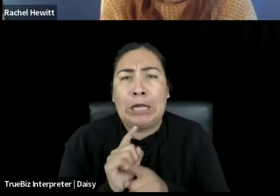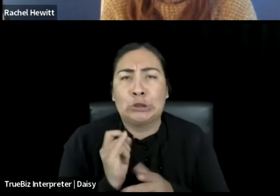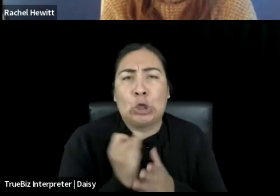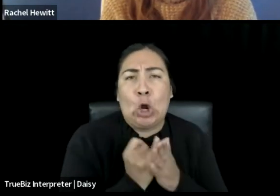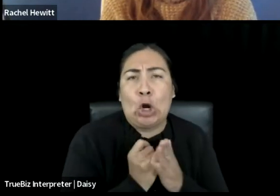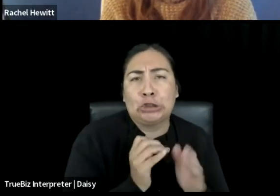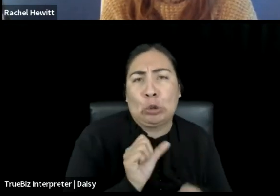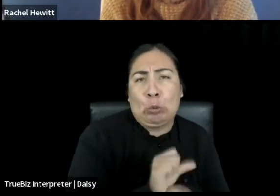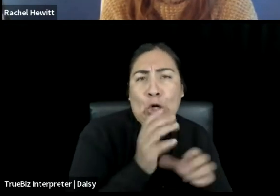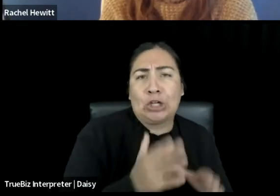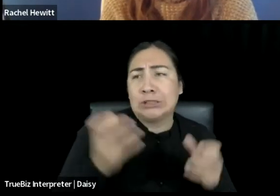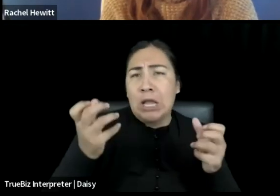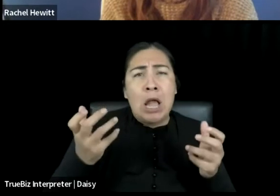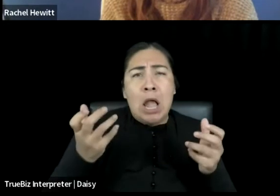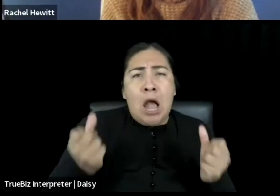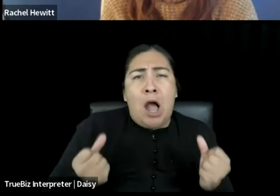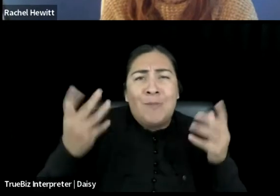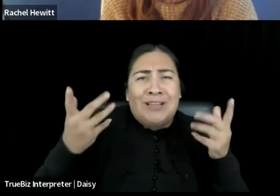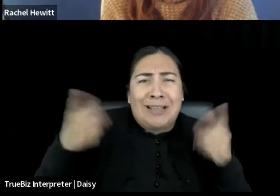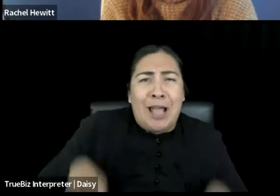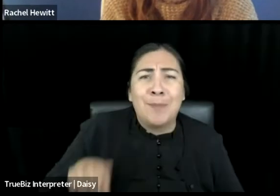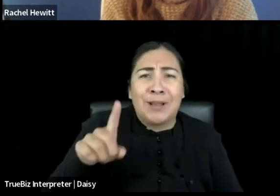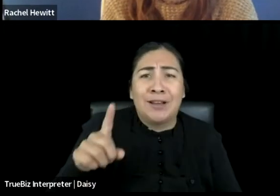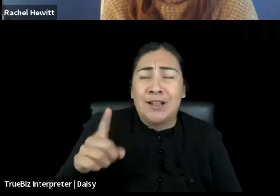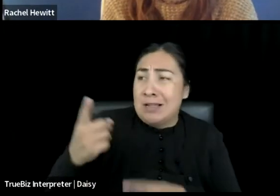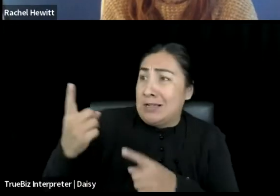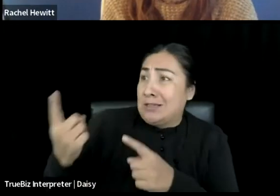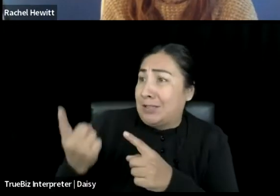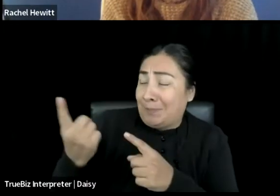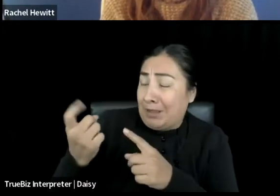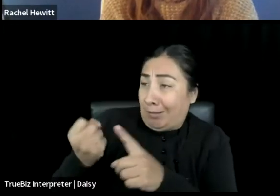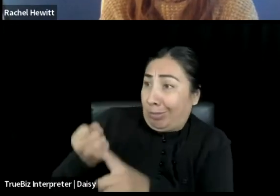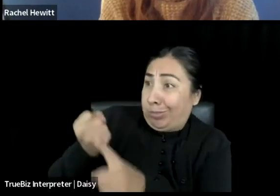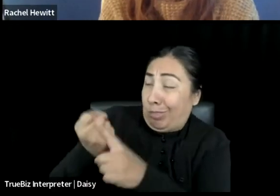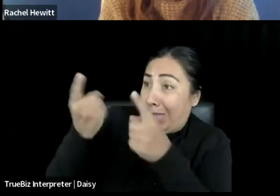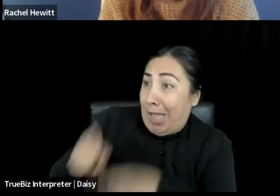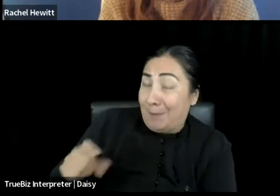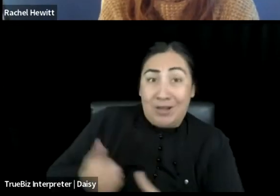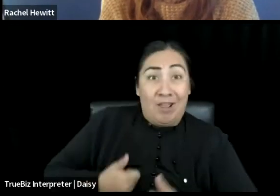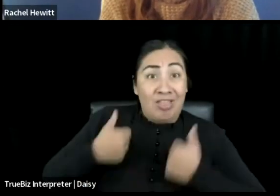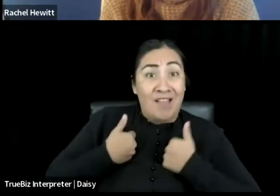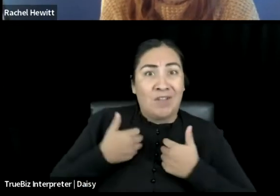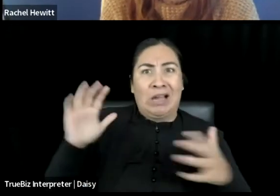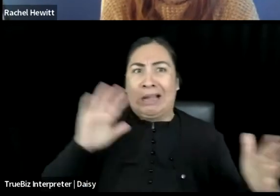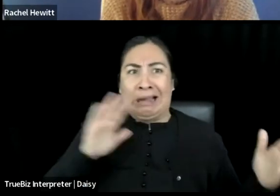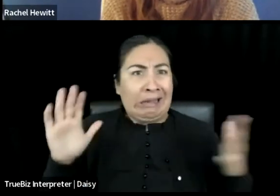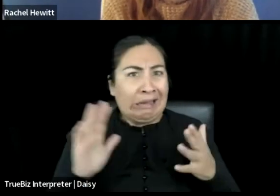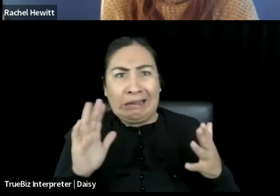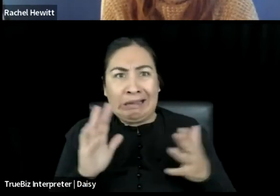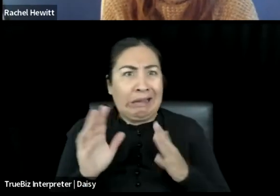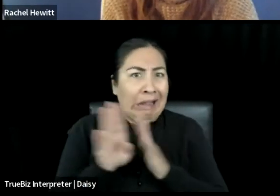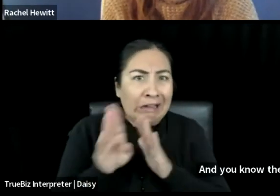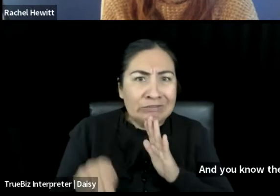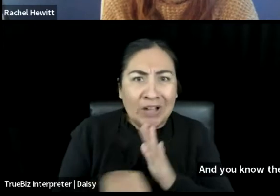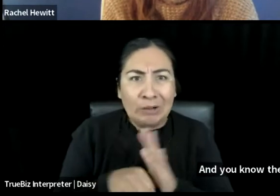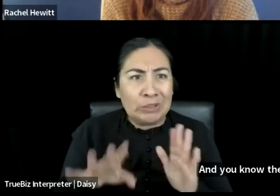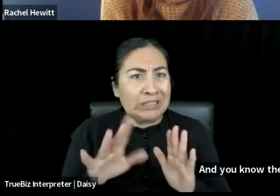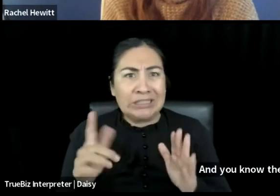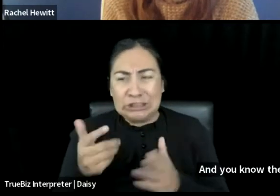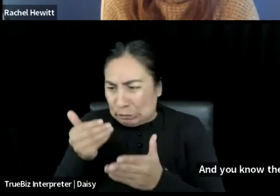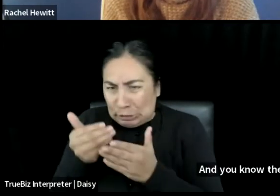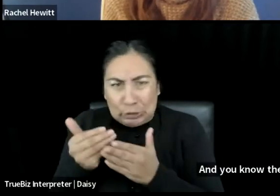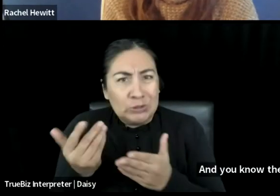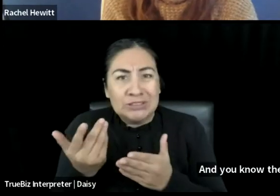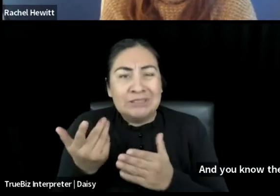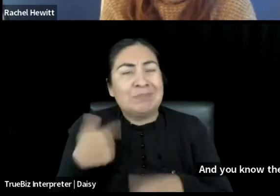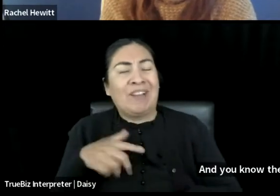happened in your life? And you're like, it's too close to half hour. I just have to go. And you know, the whole thing happens to you. You don't participate